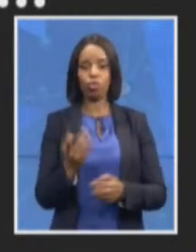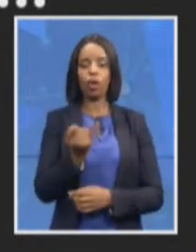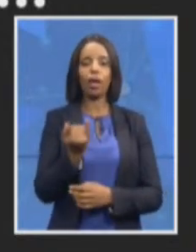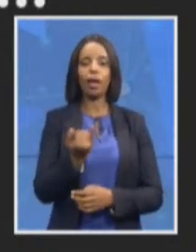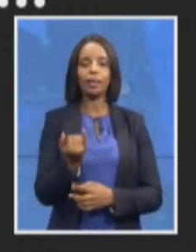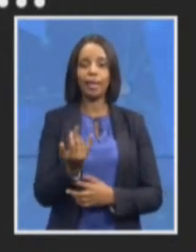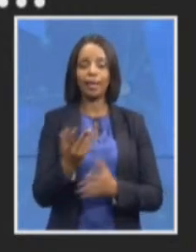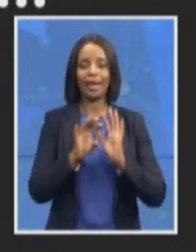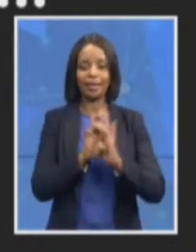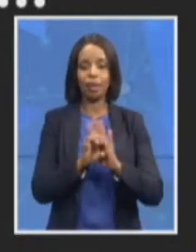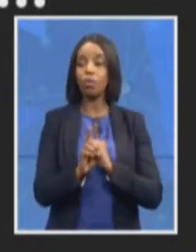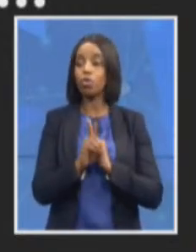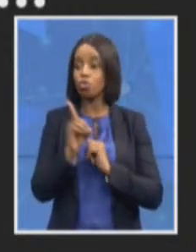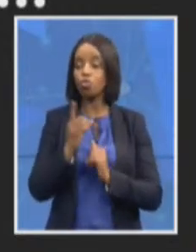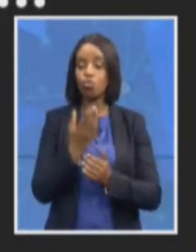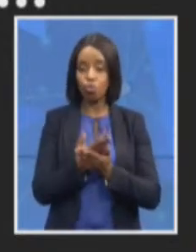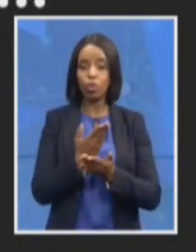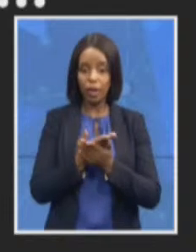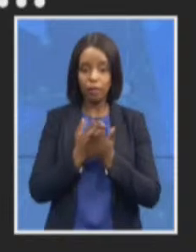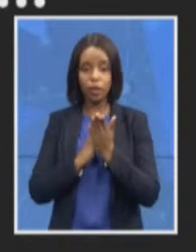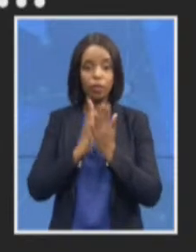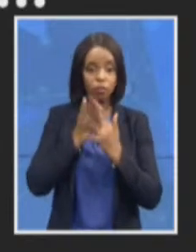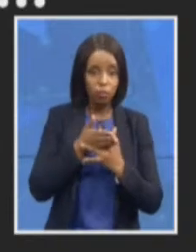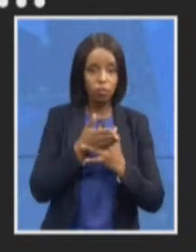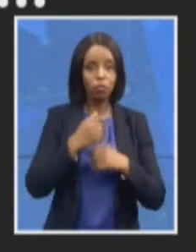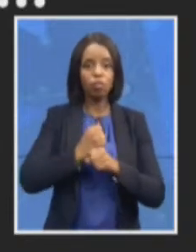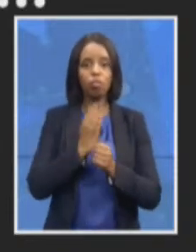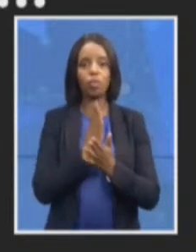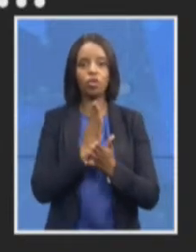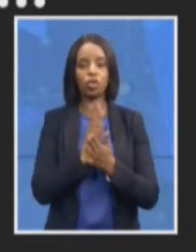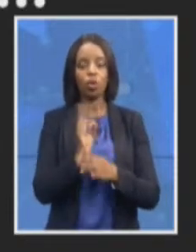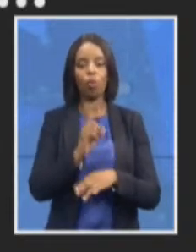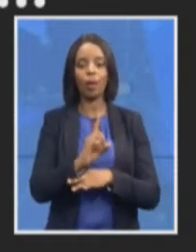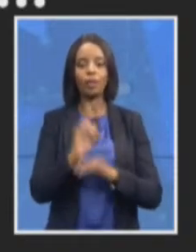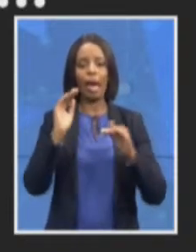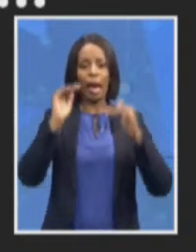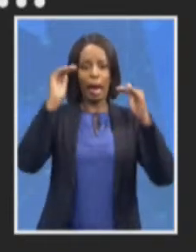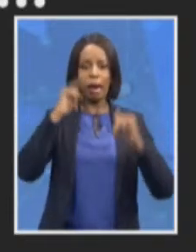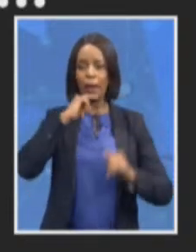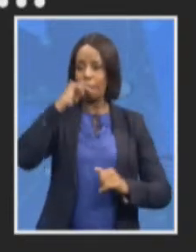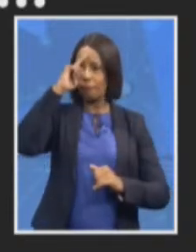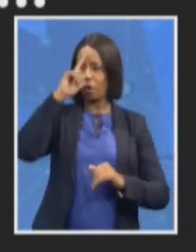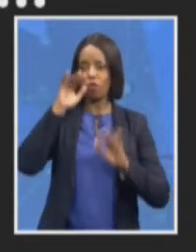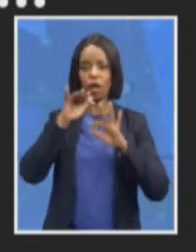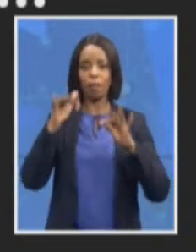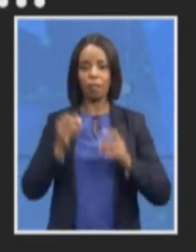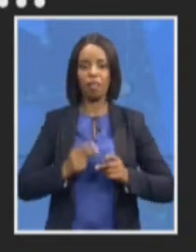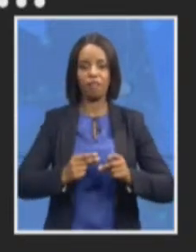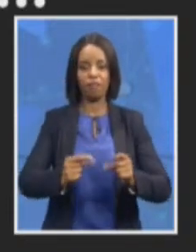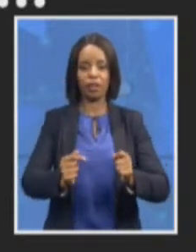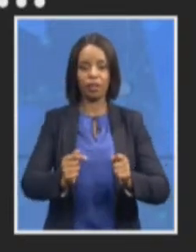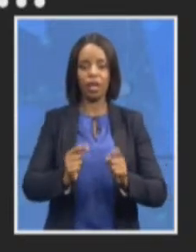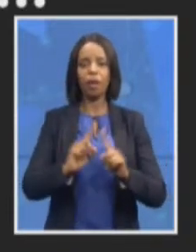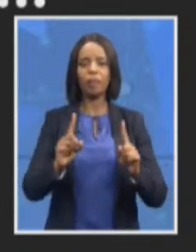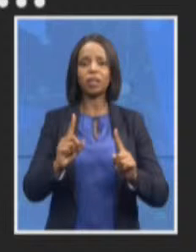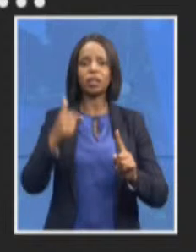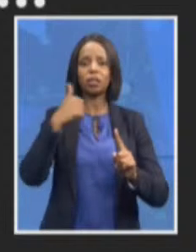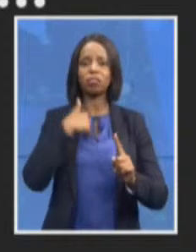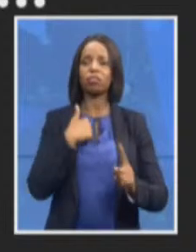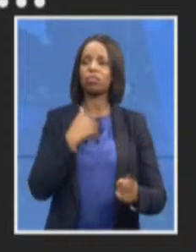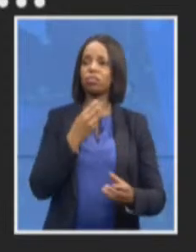prosecuted faster or are there instances where you could have acted more forcefully to get your way in regards to